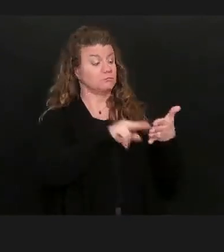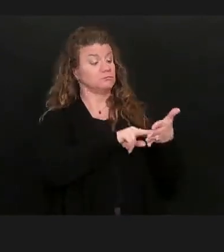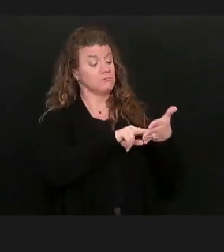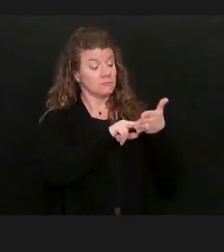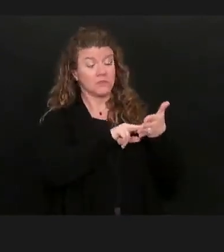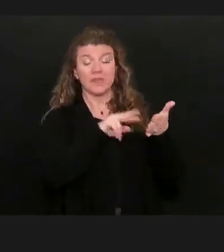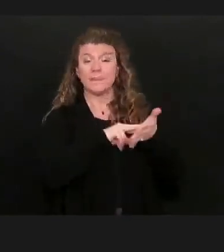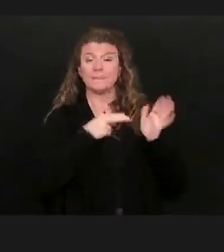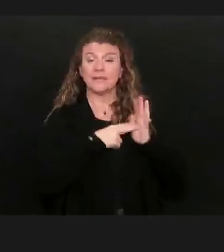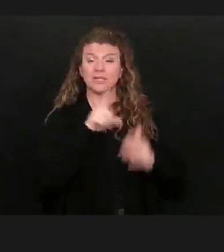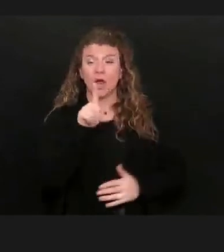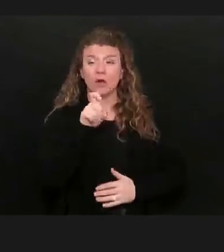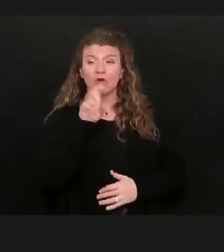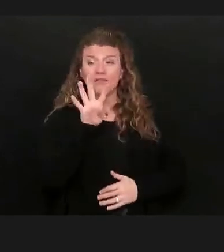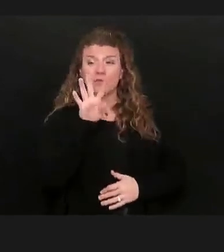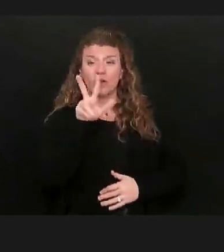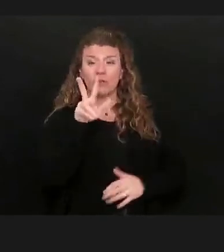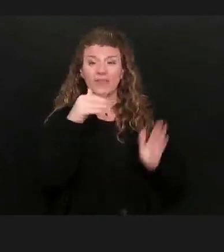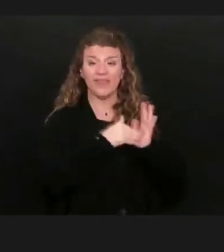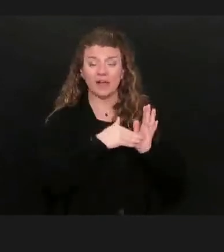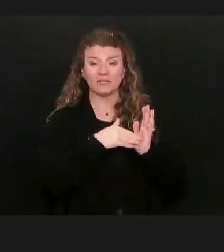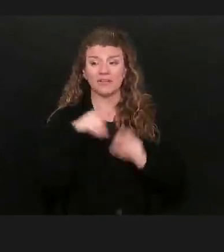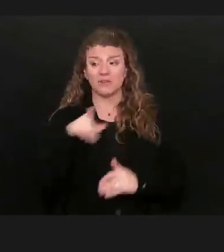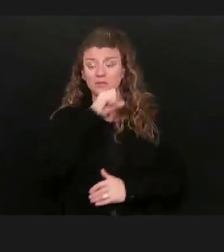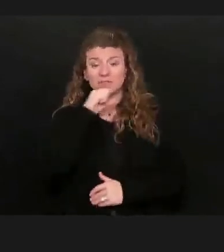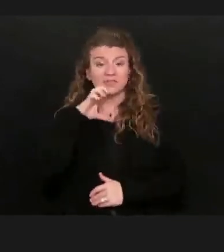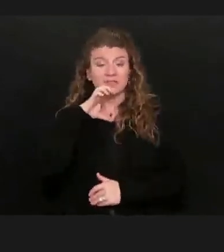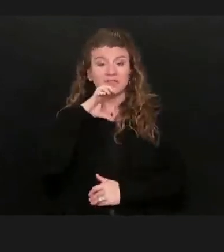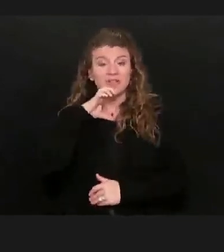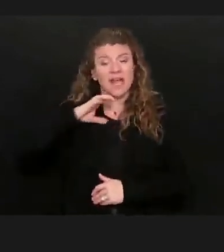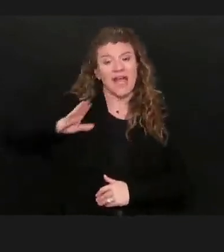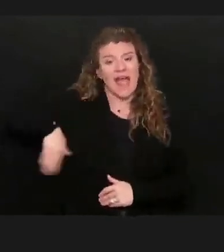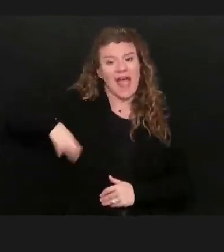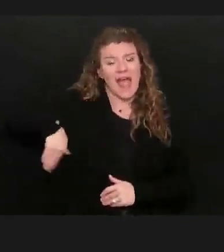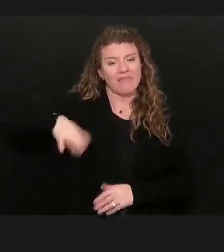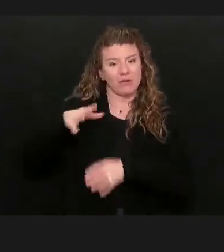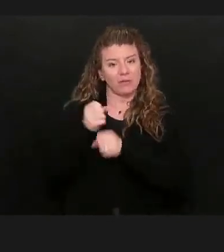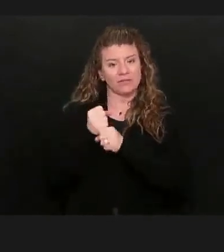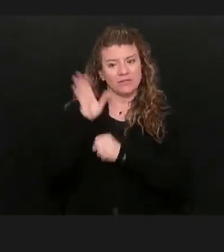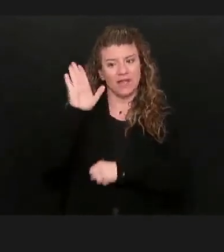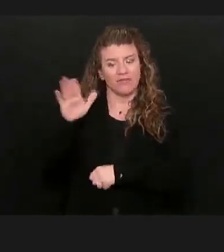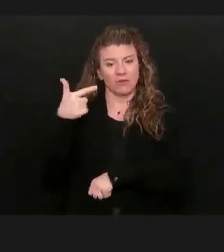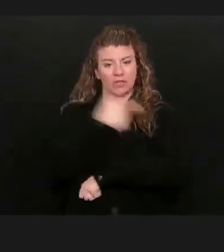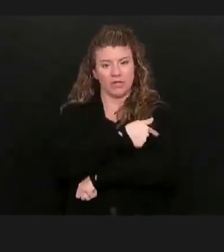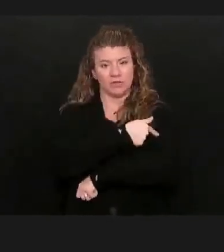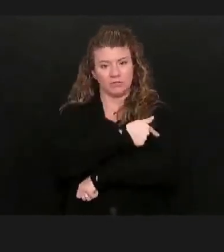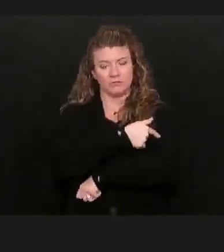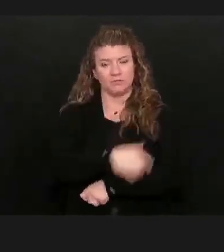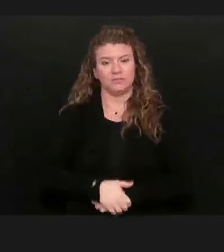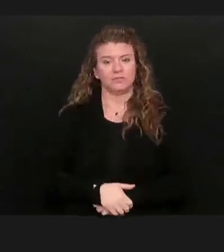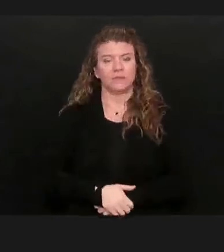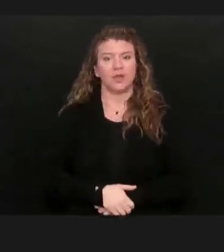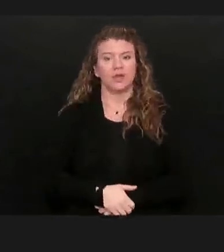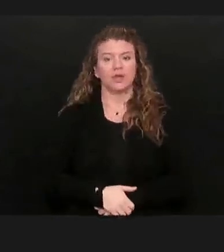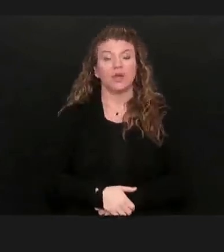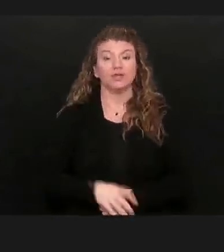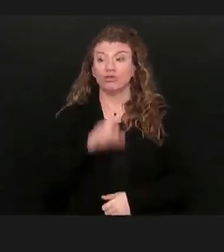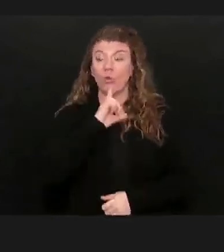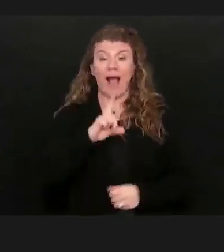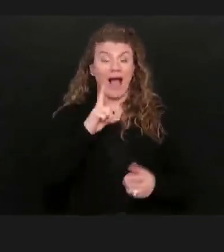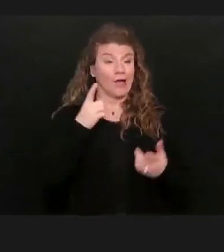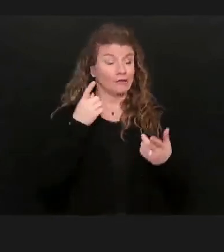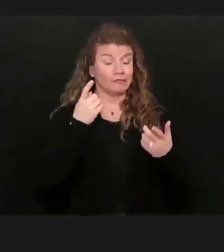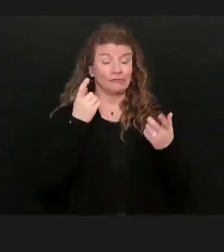143,000 of these senior citizens have not yet received their first shot. So, while it's great to